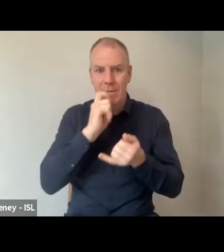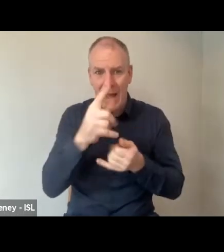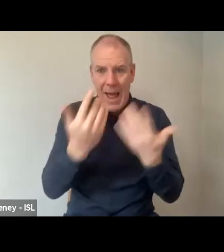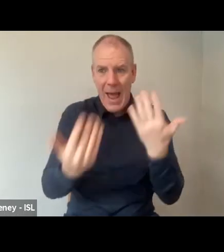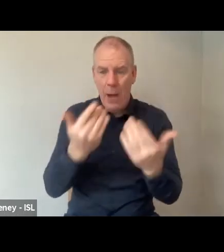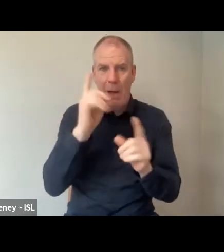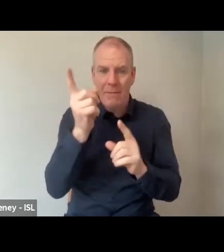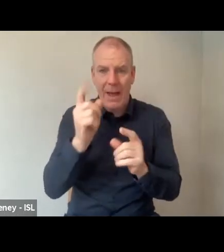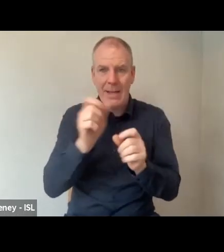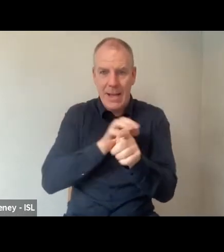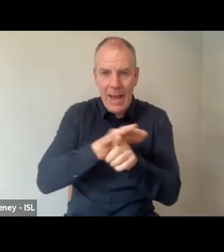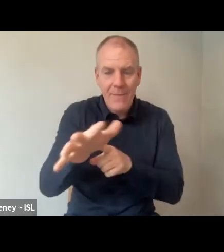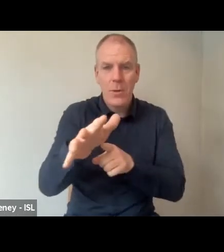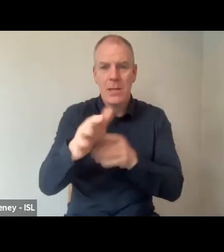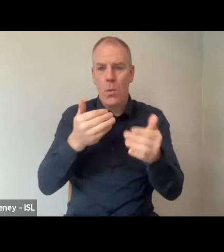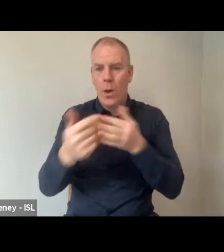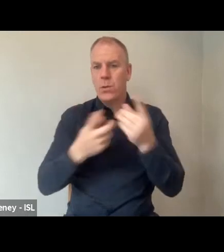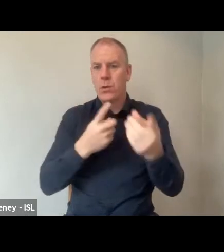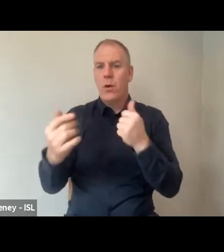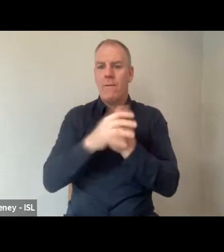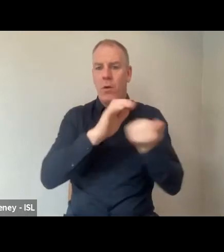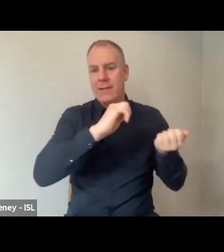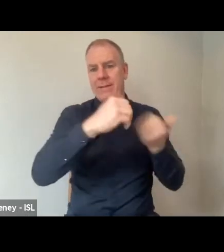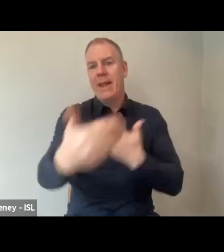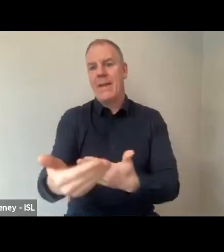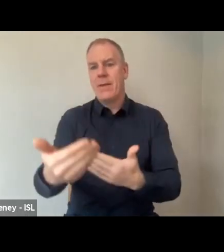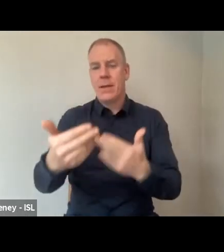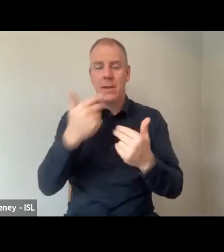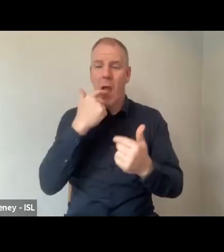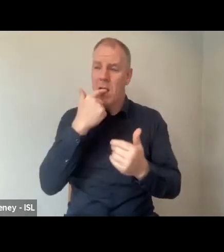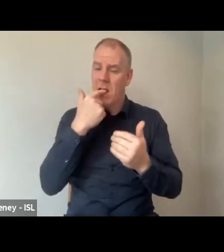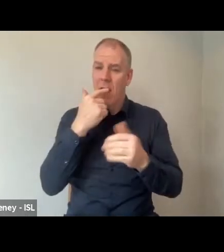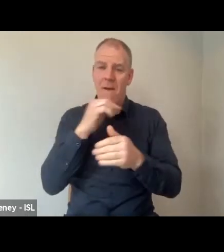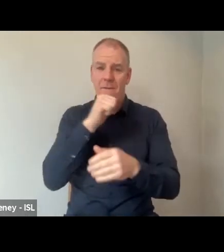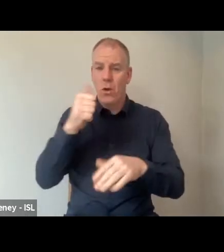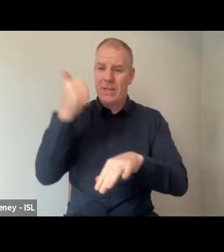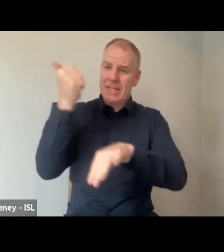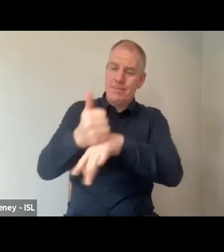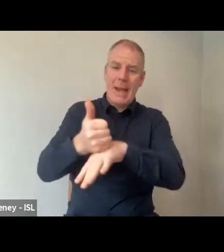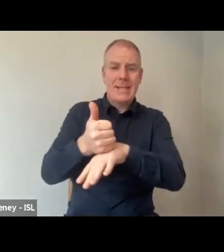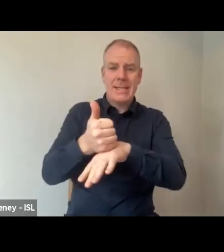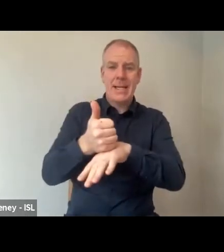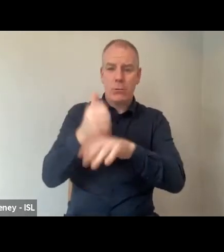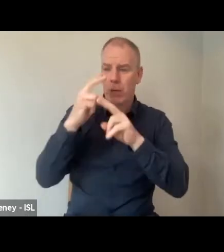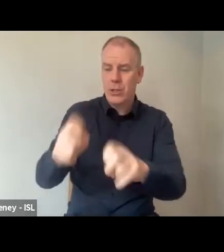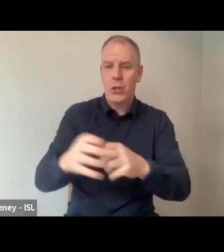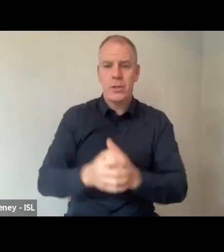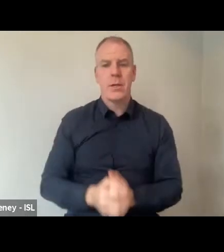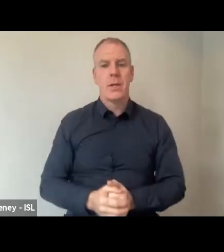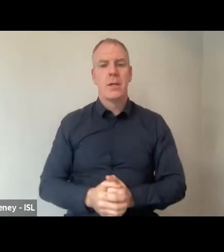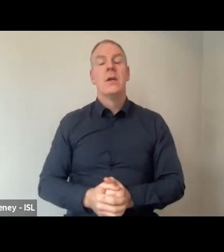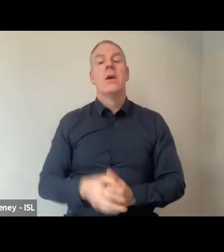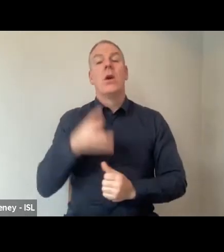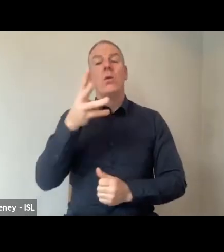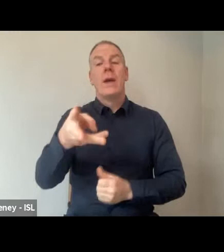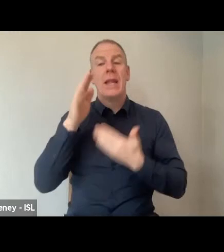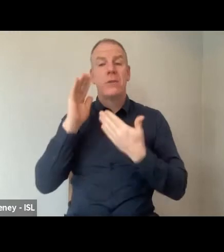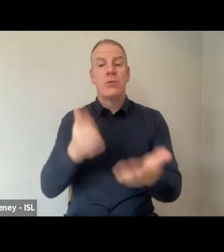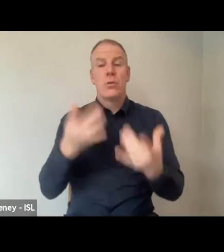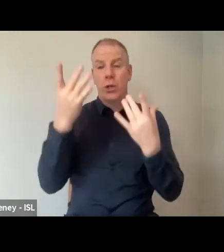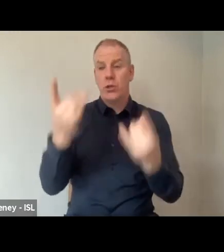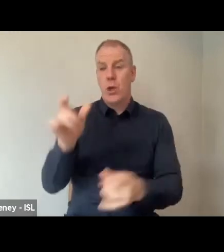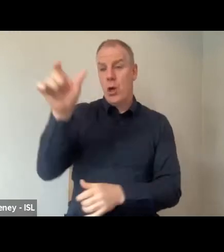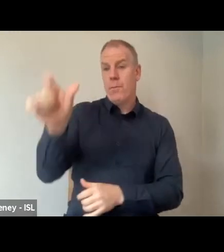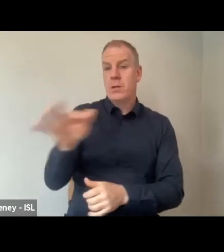advise and shape the approach taken to deliver this benchmark study. In a minute, I will introduce the chair of this